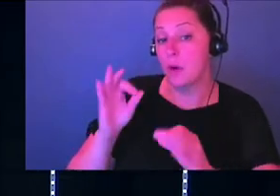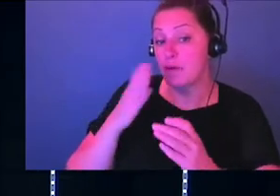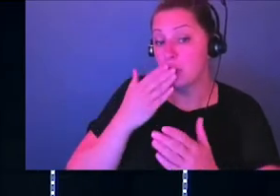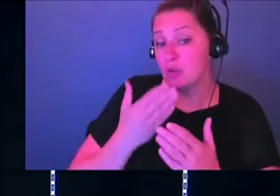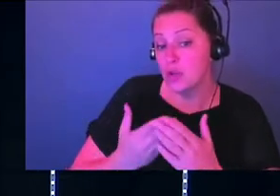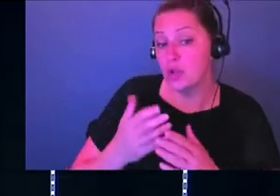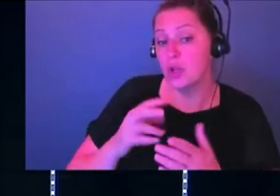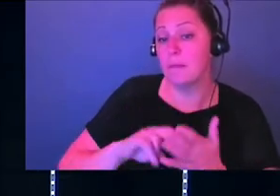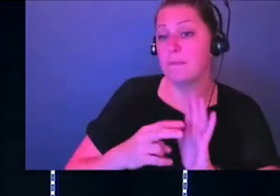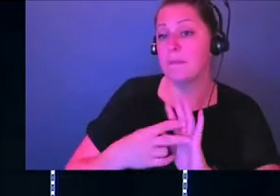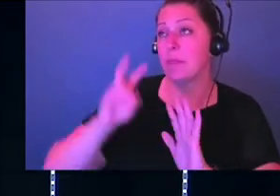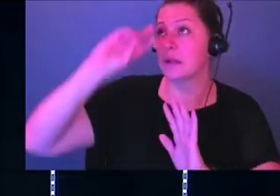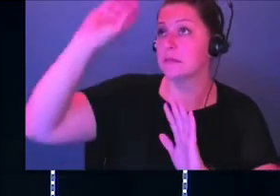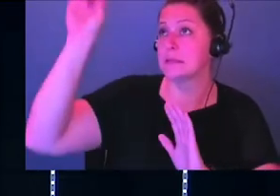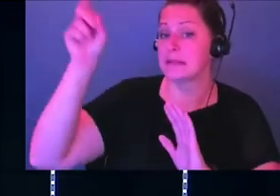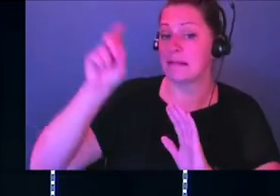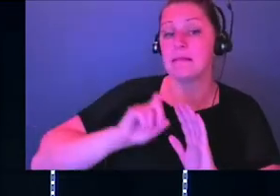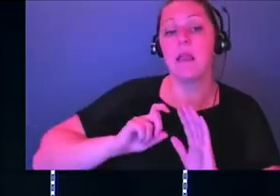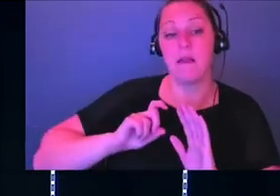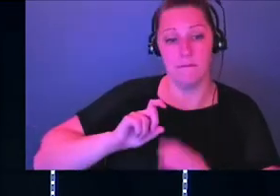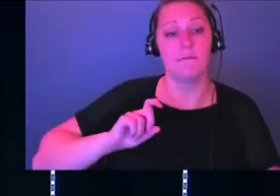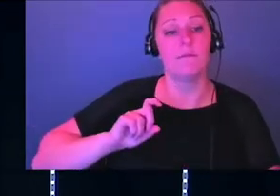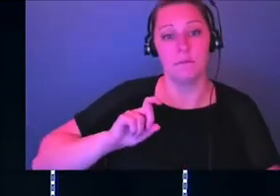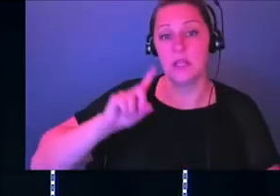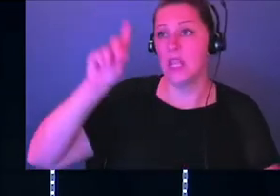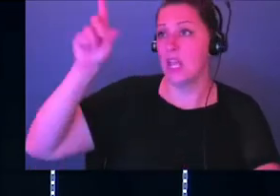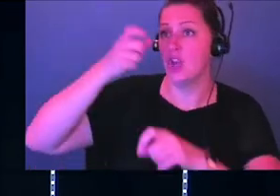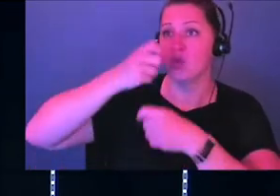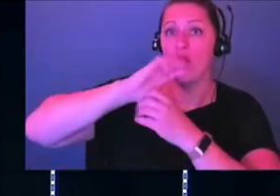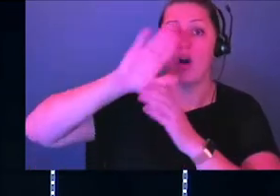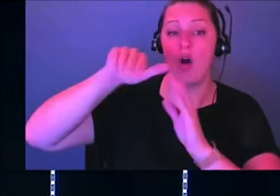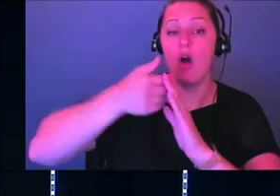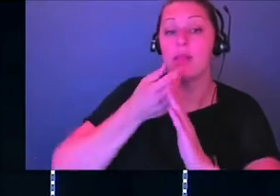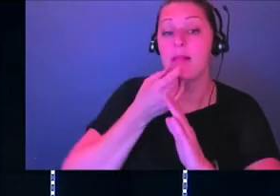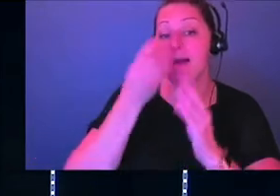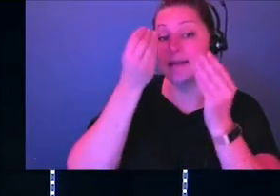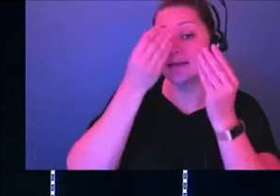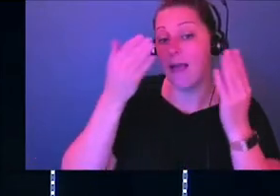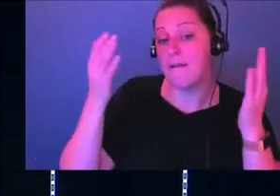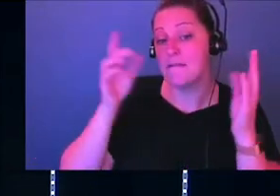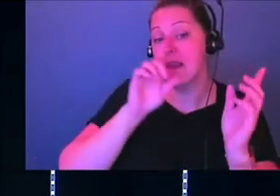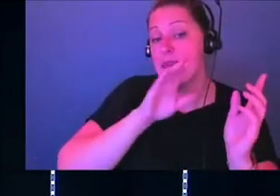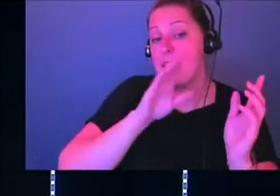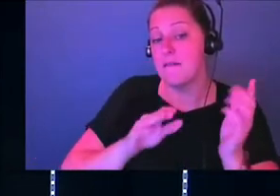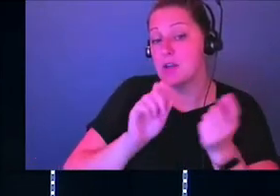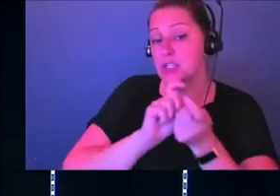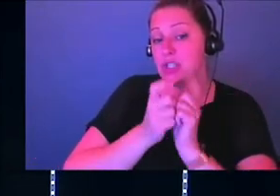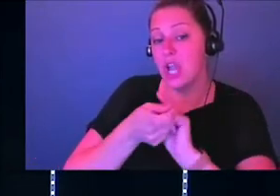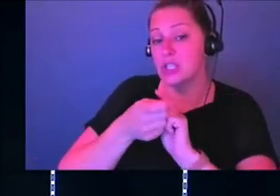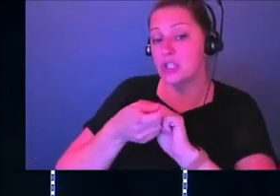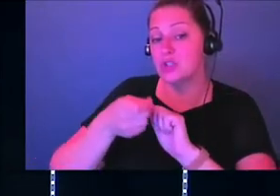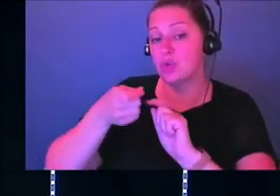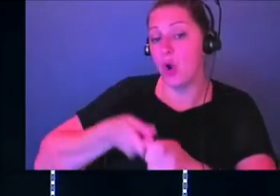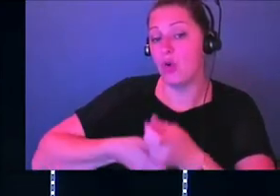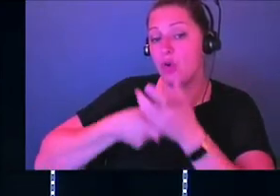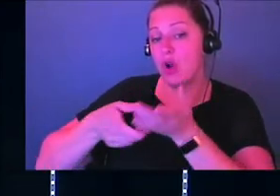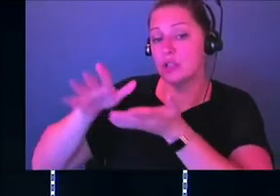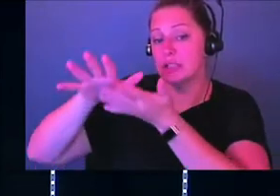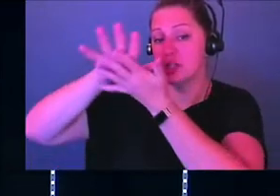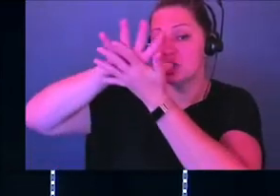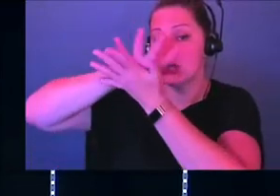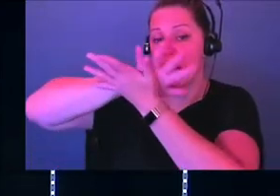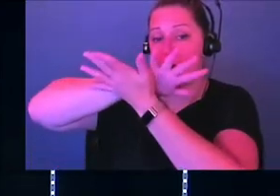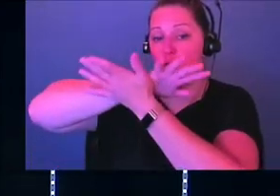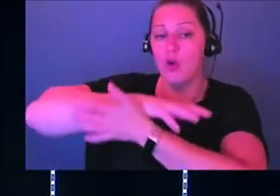gift coming down to us from God our Father who created all the lights in the heavens. He never changes or casts a shifting shadow. He is good, and that will never